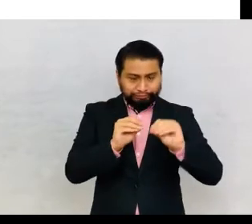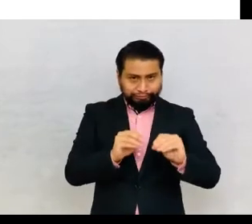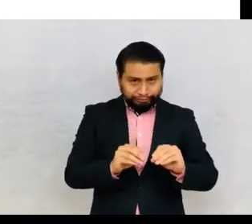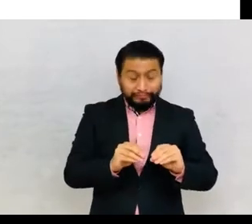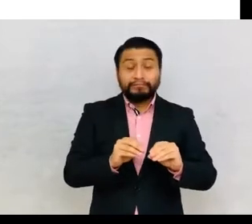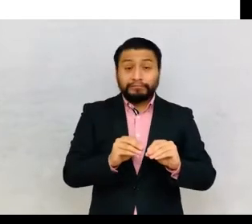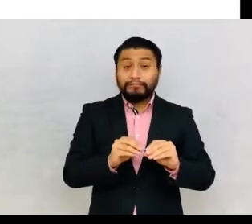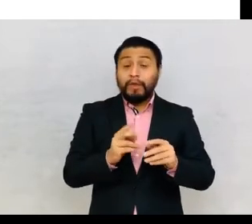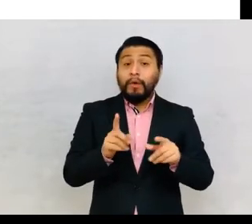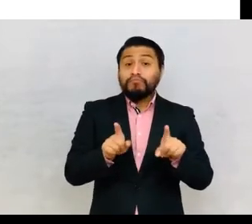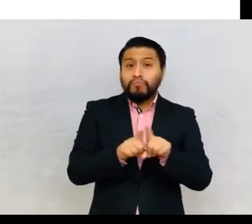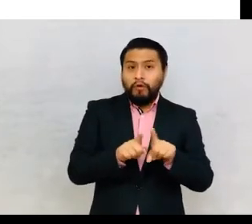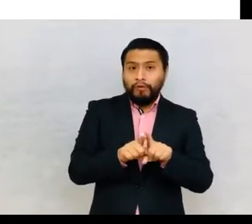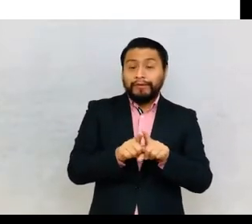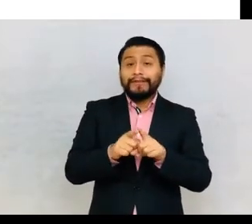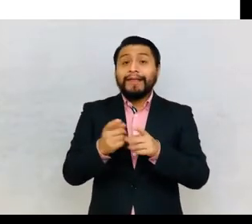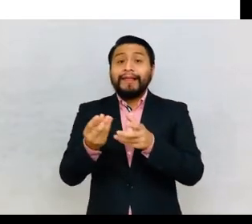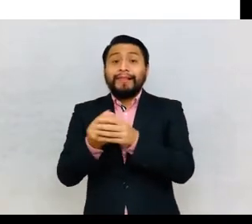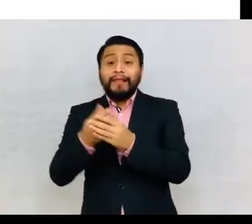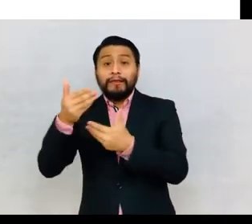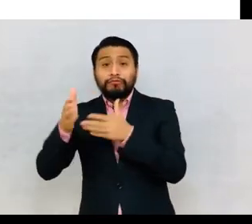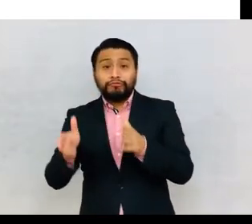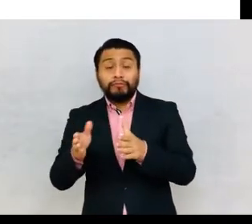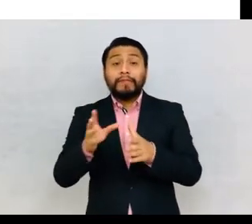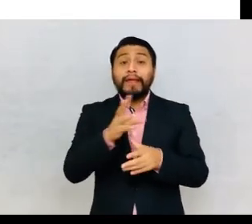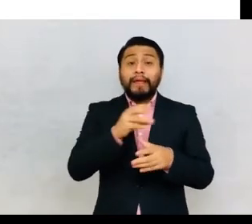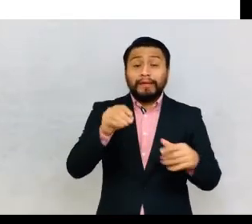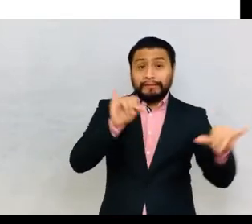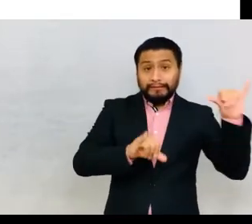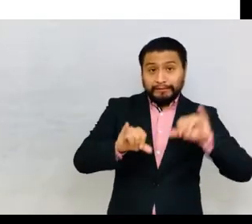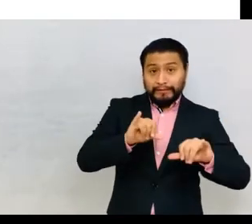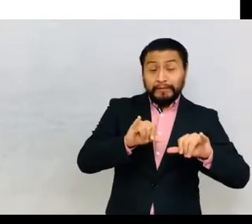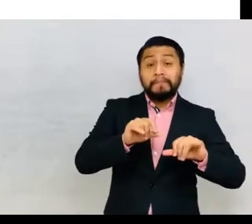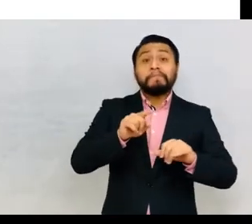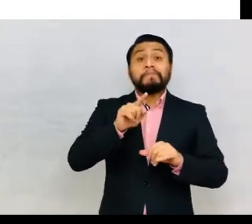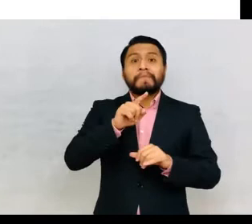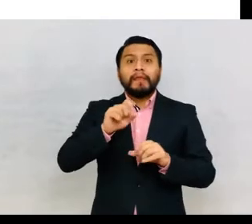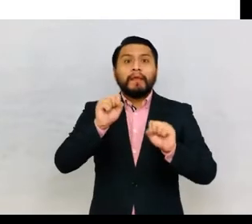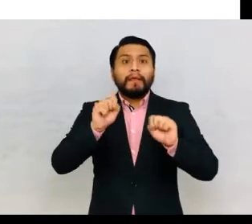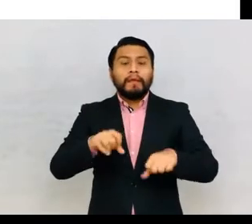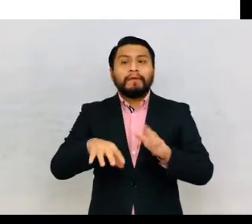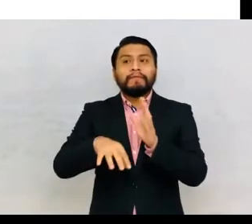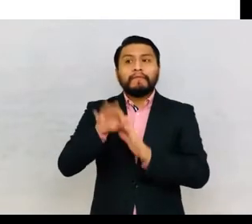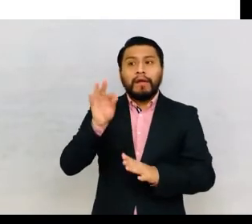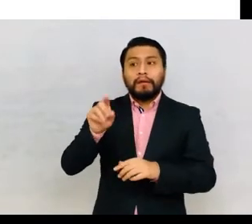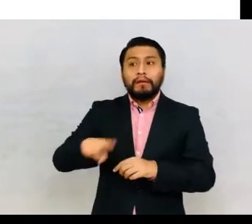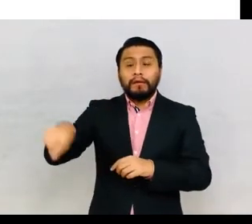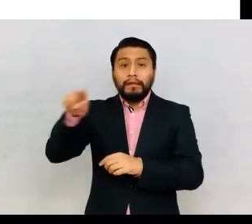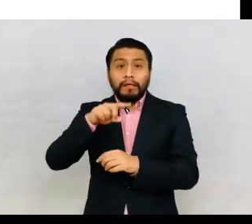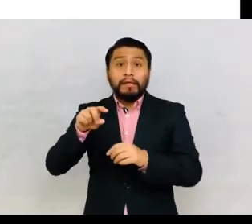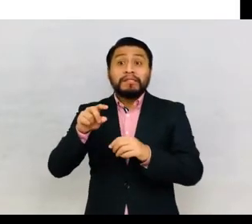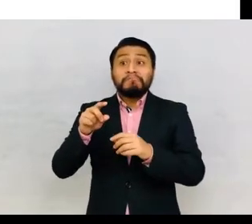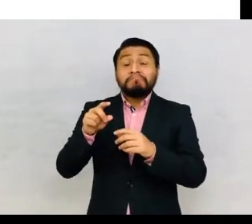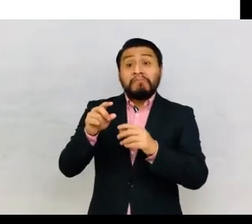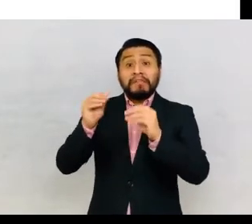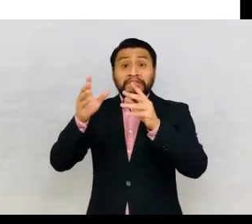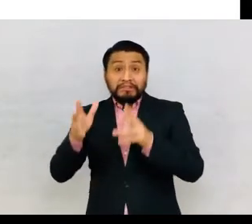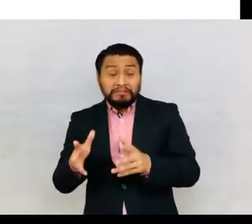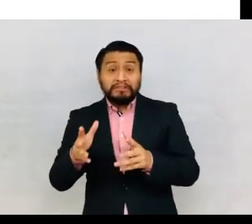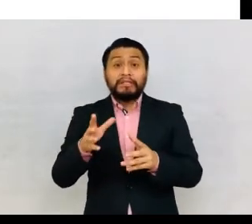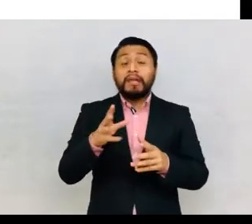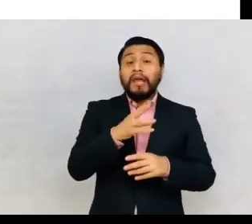laboratory. In principle, Vergara was tasked with determining whether teachers and students were healthy, free of infectious diseases,